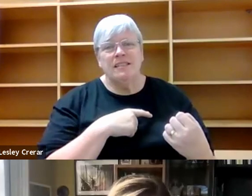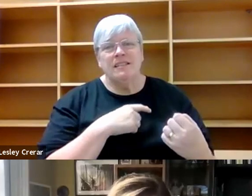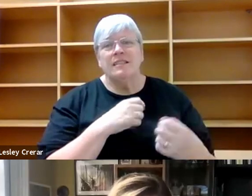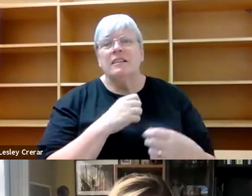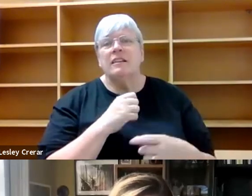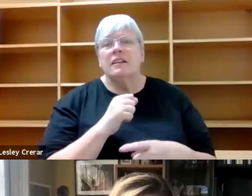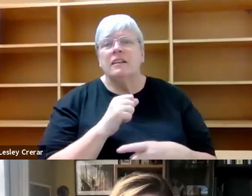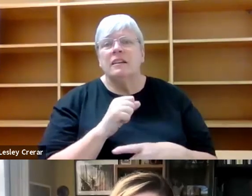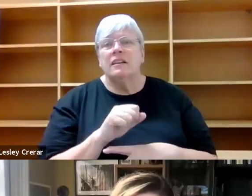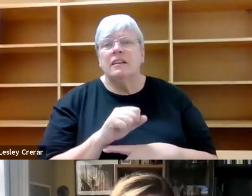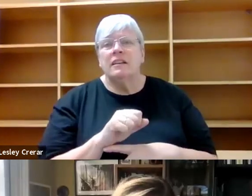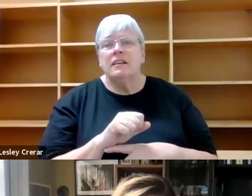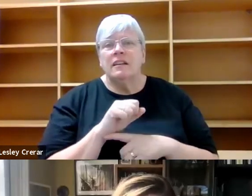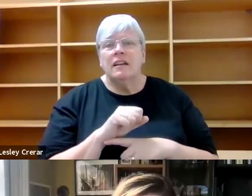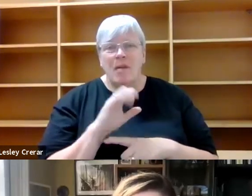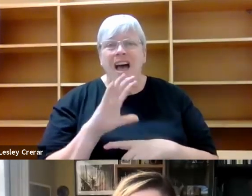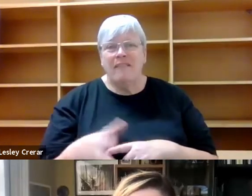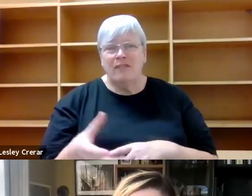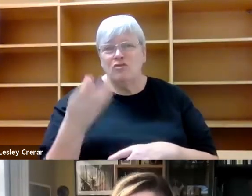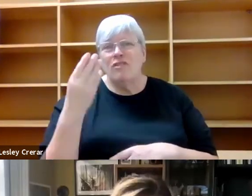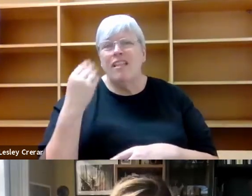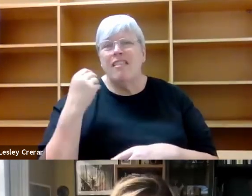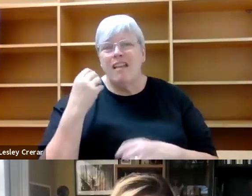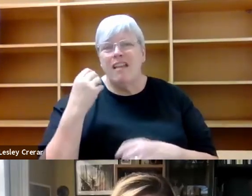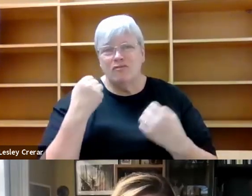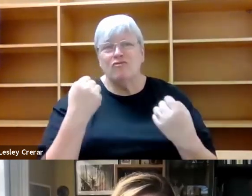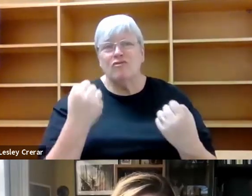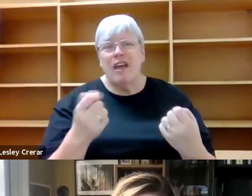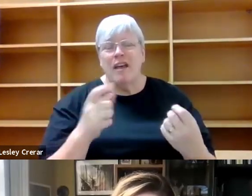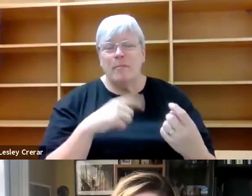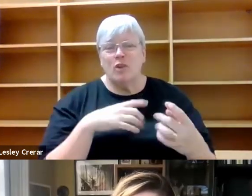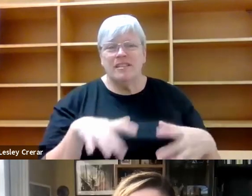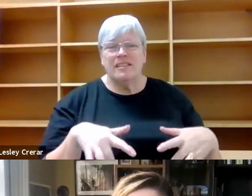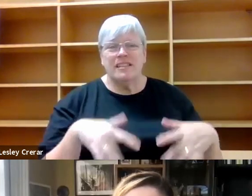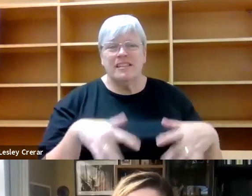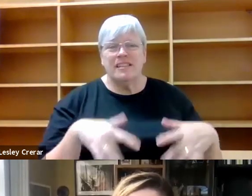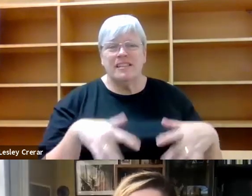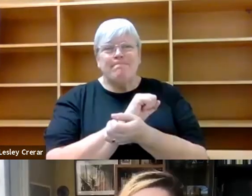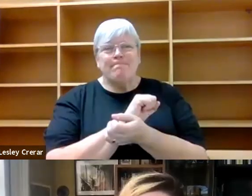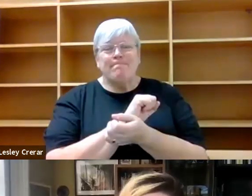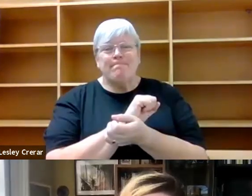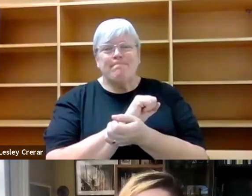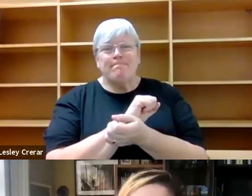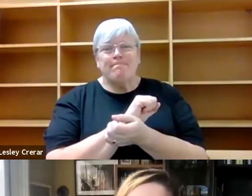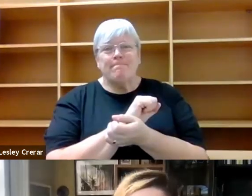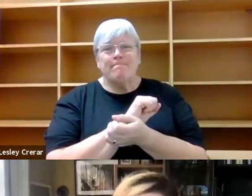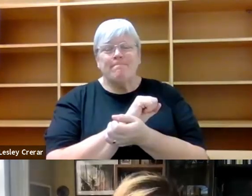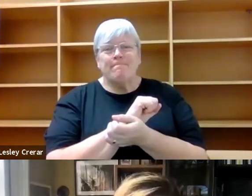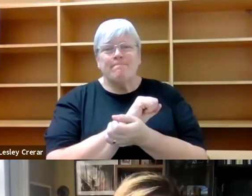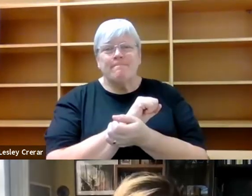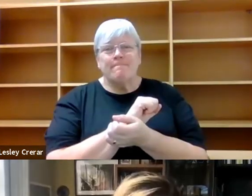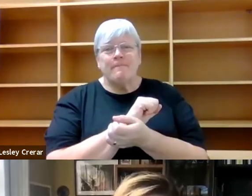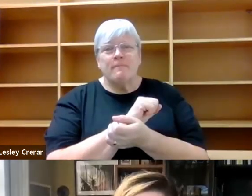I think I am going to have to learn to drive because that sense of being trapped. Um, I'm a clinically vulnerable person, so I was